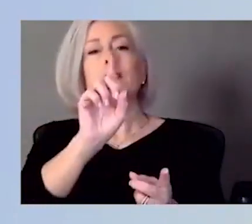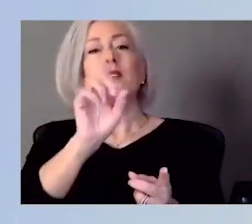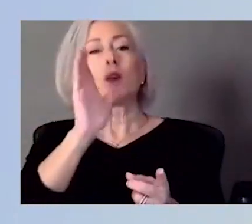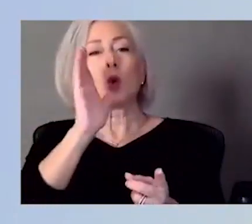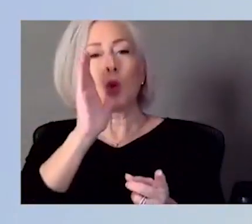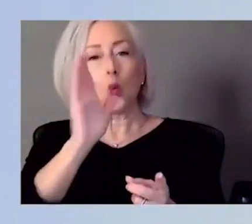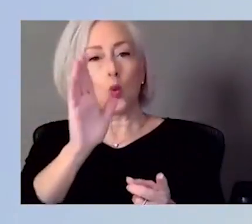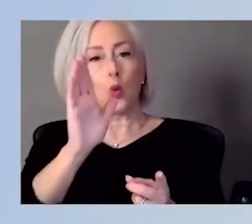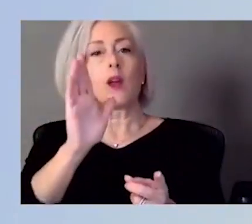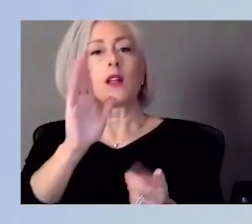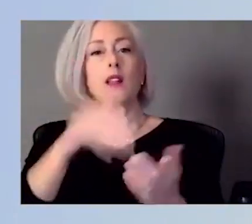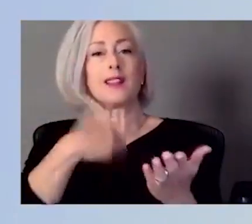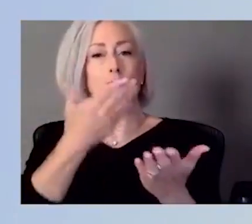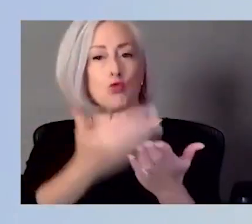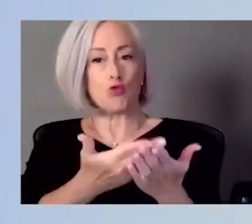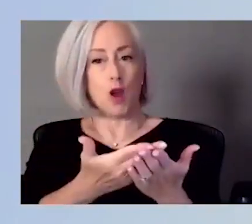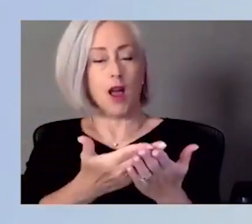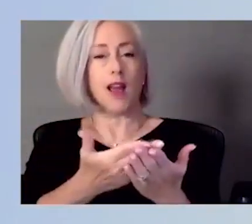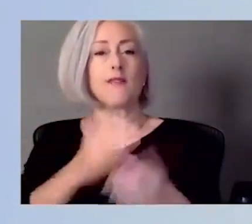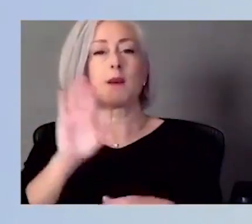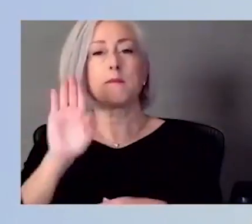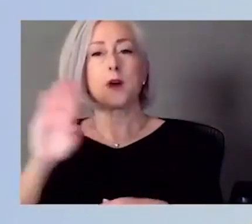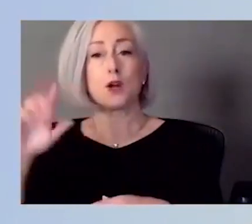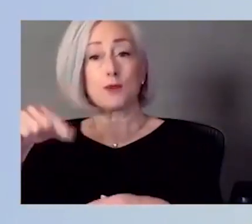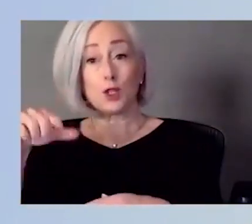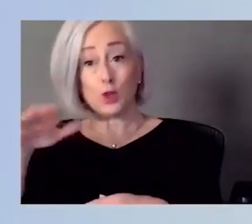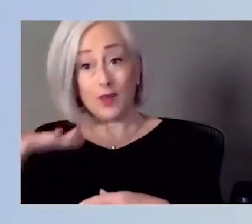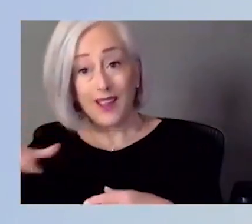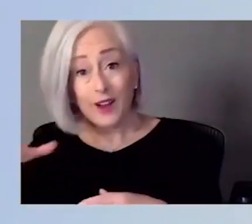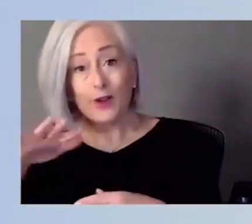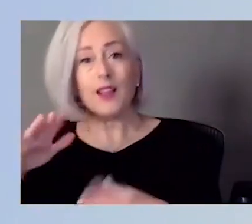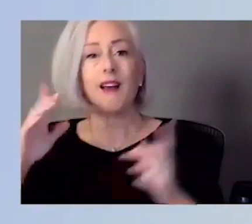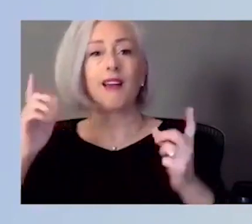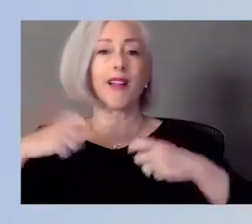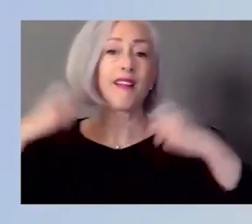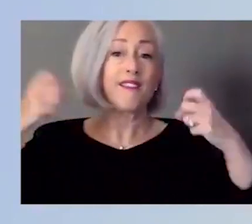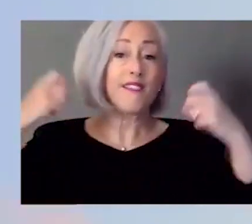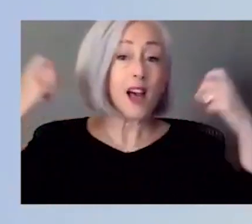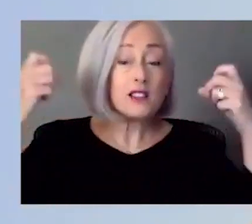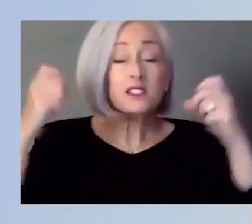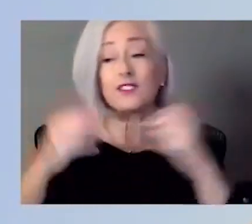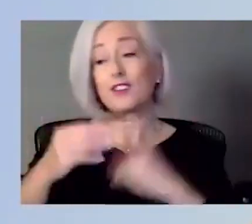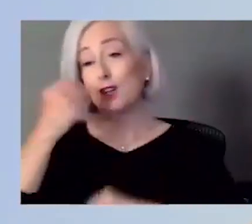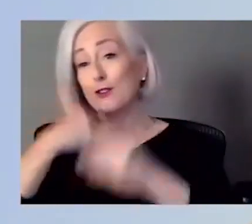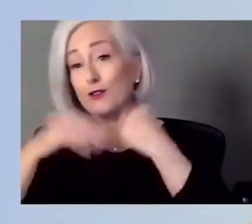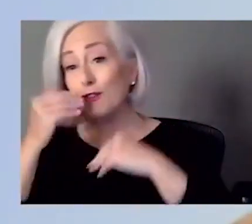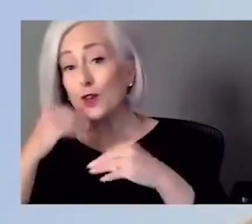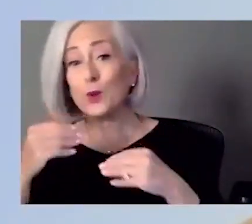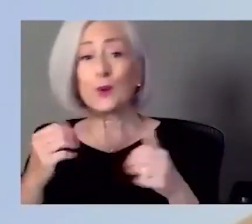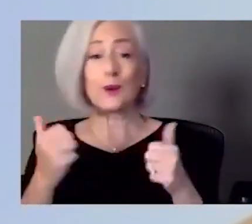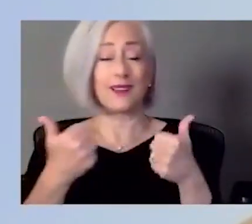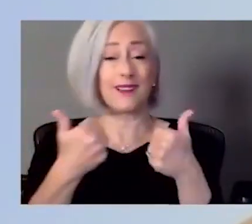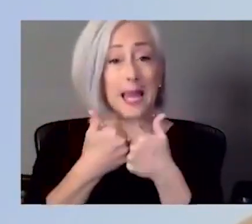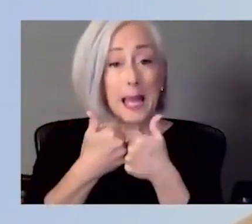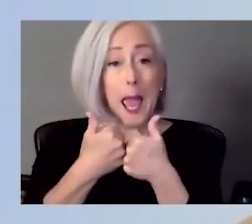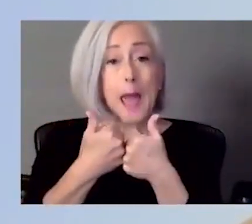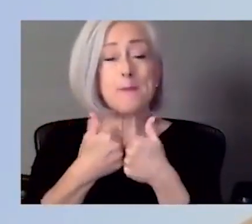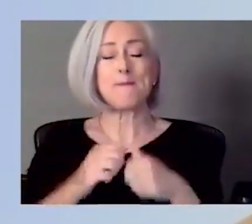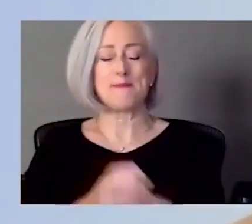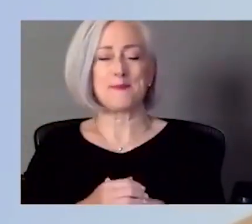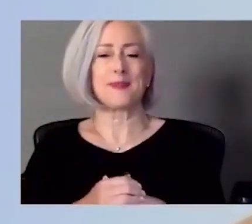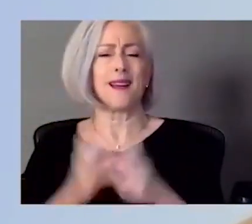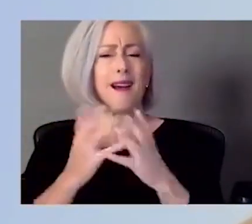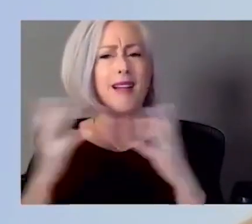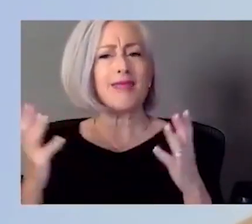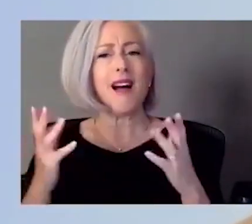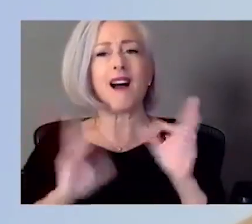to a point where there'll be barbecuing. There'll be festival again. There'll be food. There'll be games. Uh, we've gotten a lot of vendors